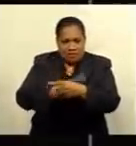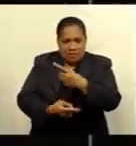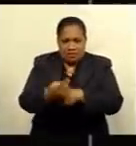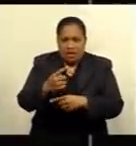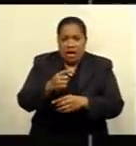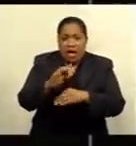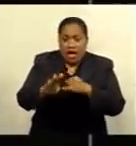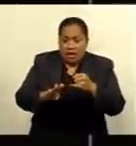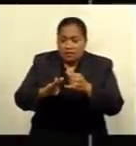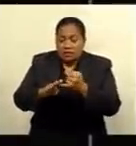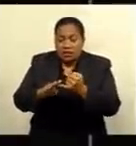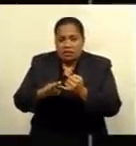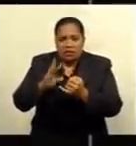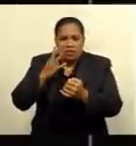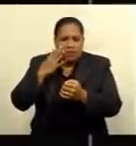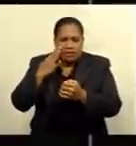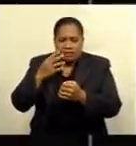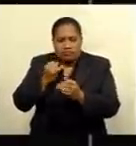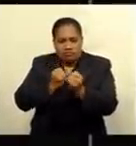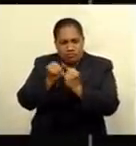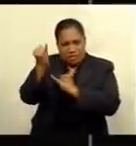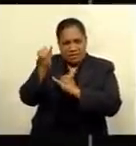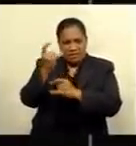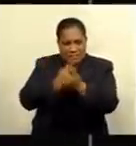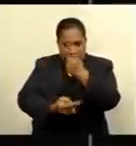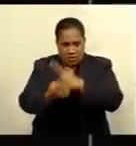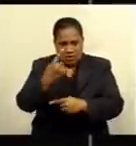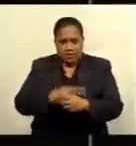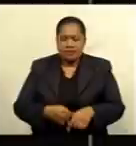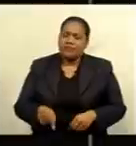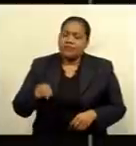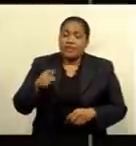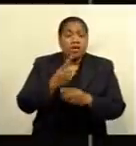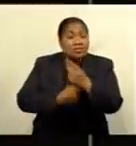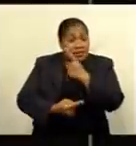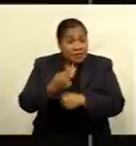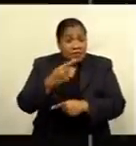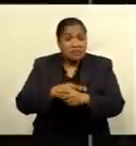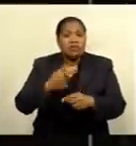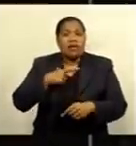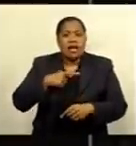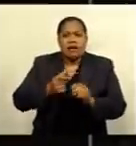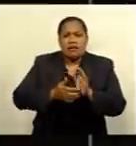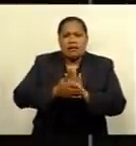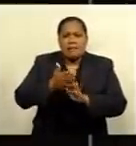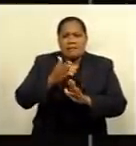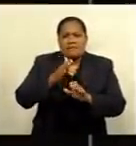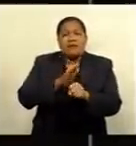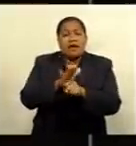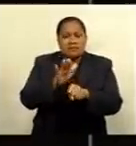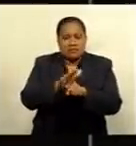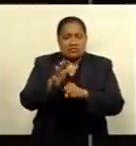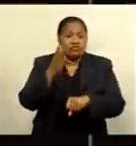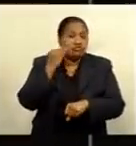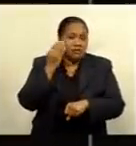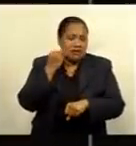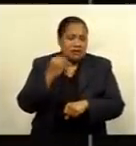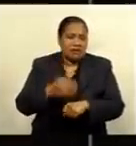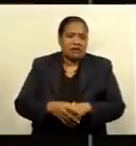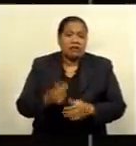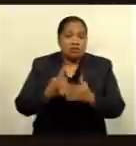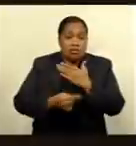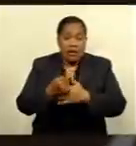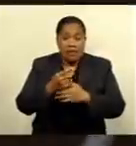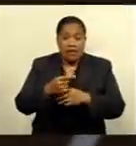stages. Kuroi Tandulala reports it's a complication of diabetes caused by high blood sugar levels damaging the back of the